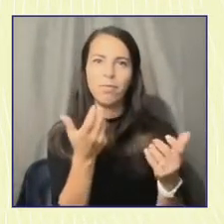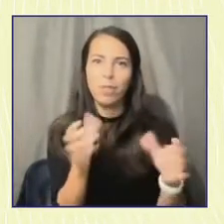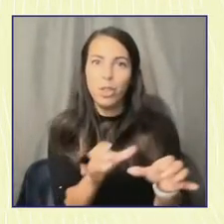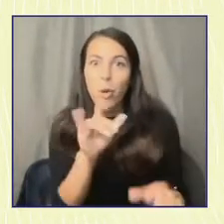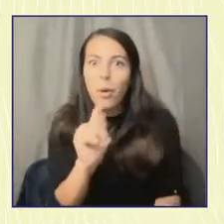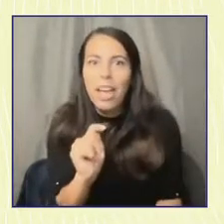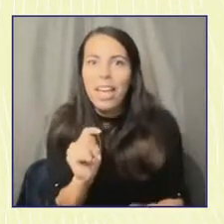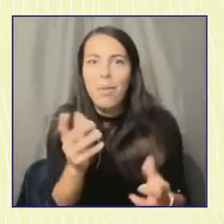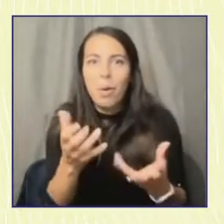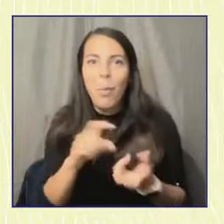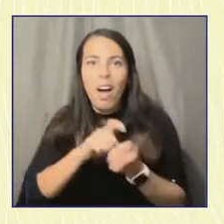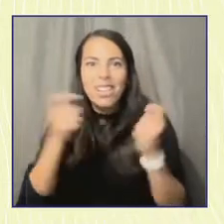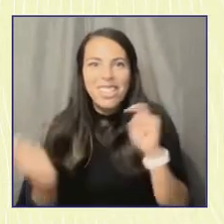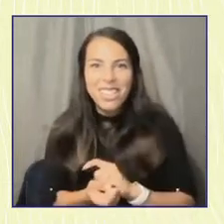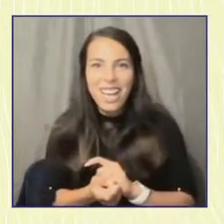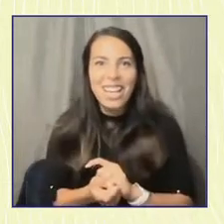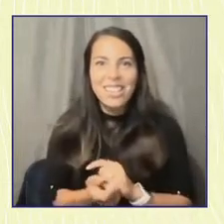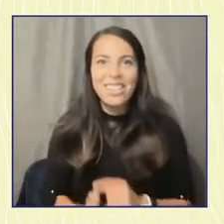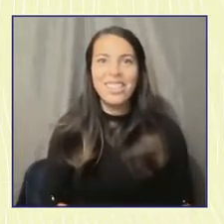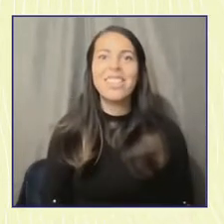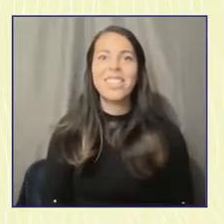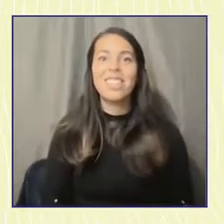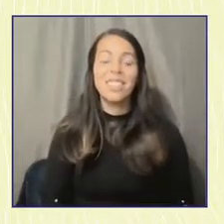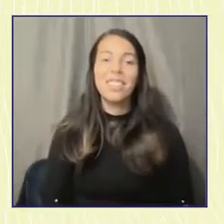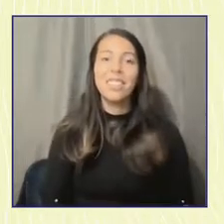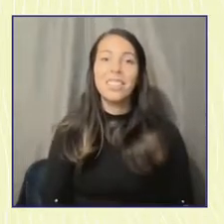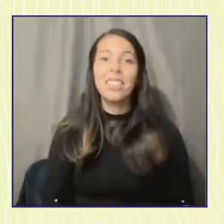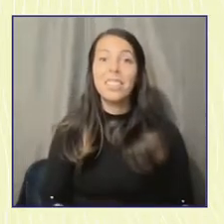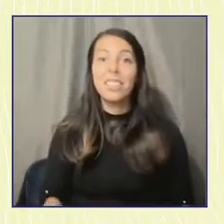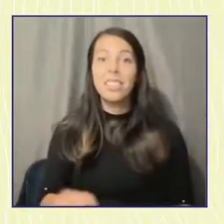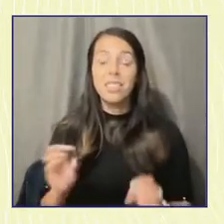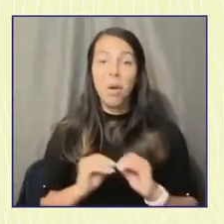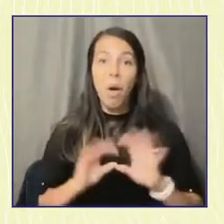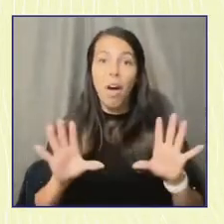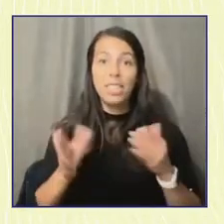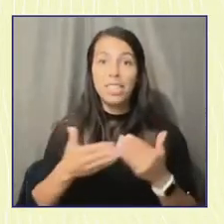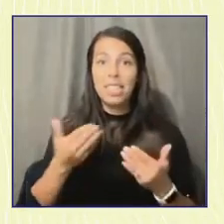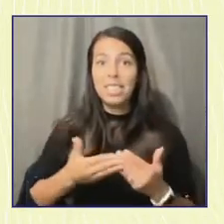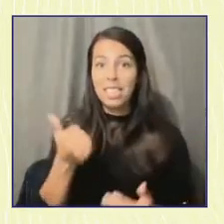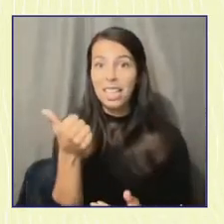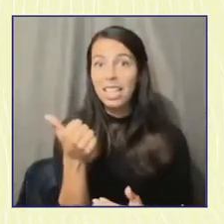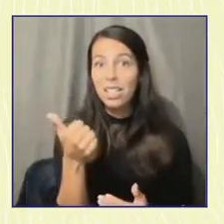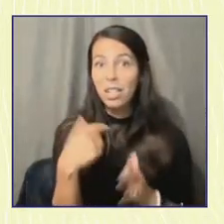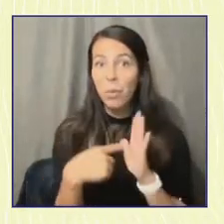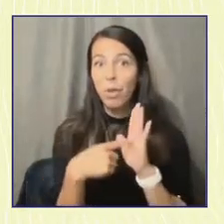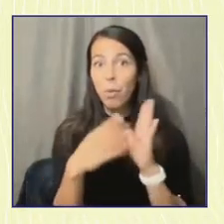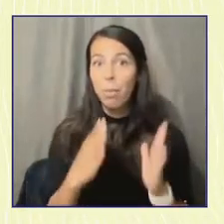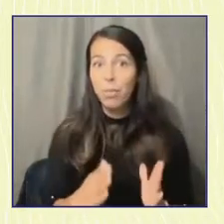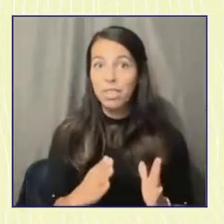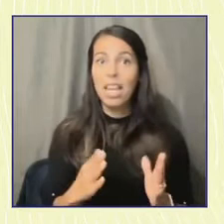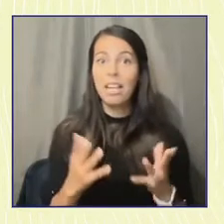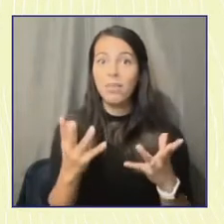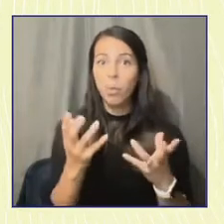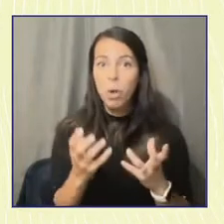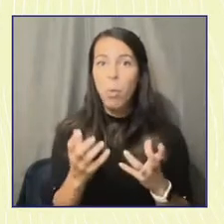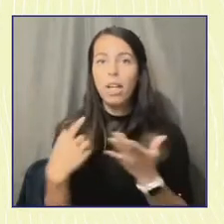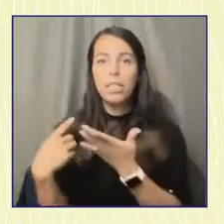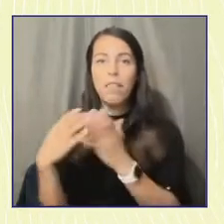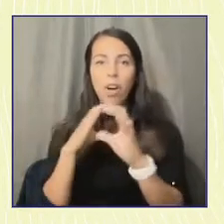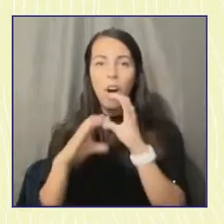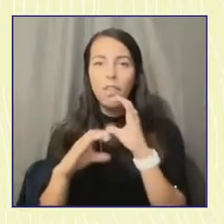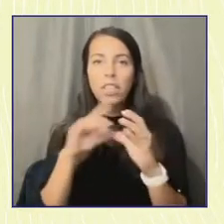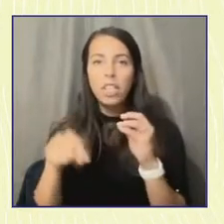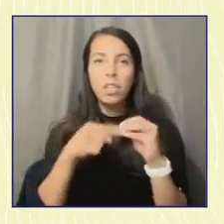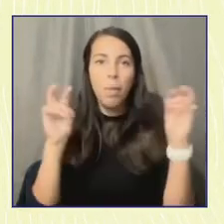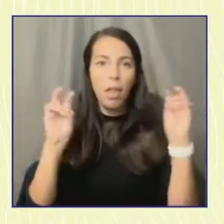And so it's obviously easier to do it with our representatives, and we want to have a coalition around these issues that includes the people who are